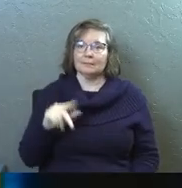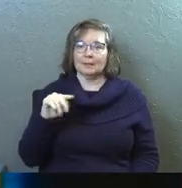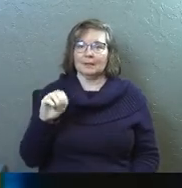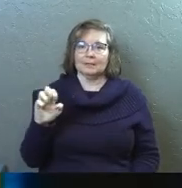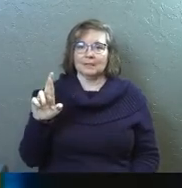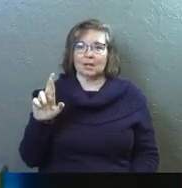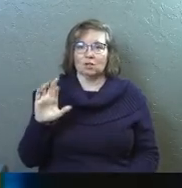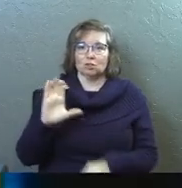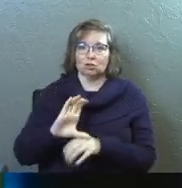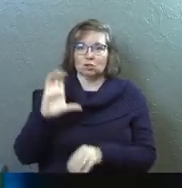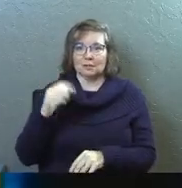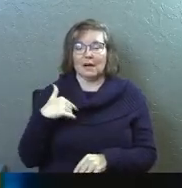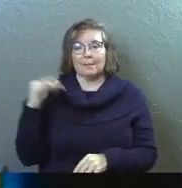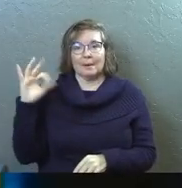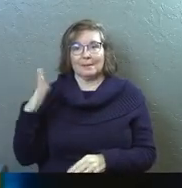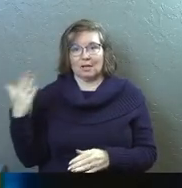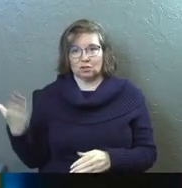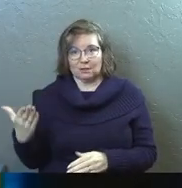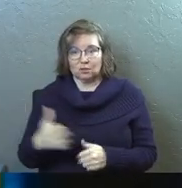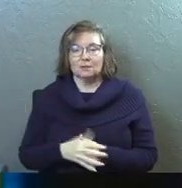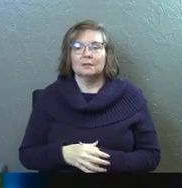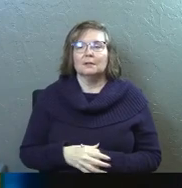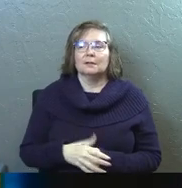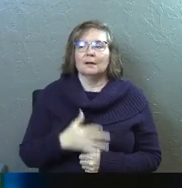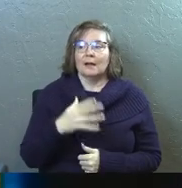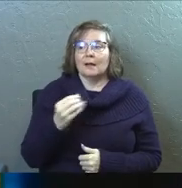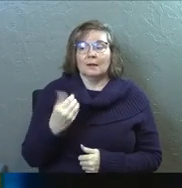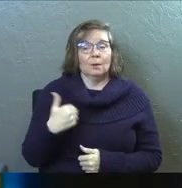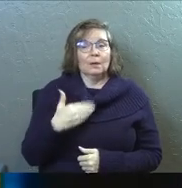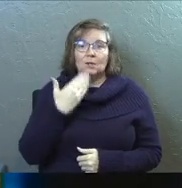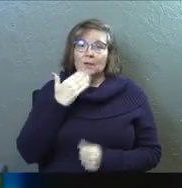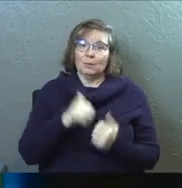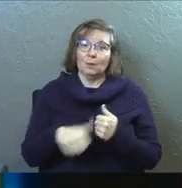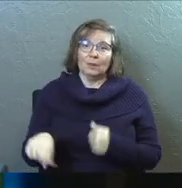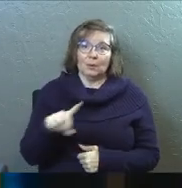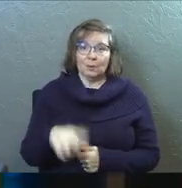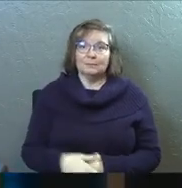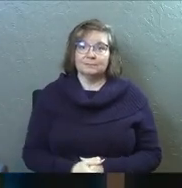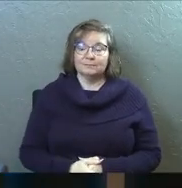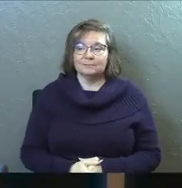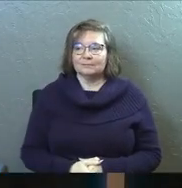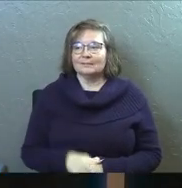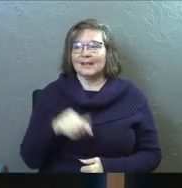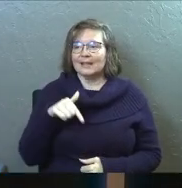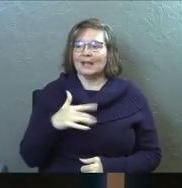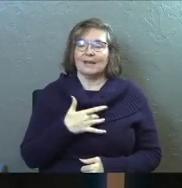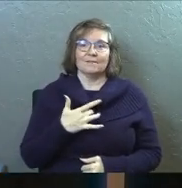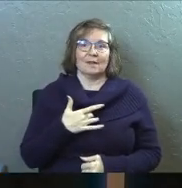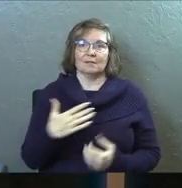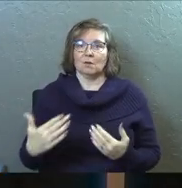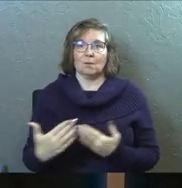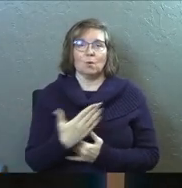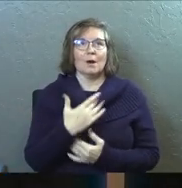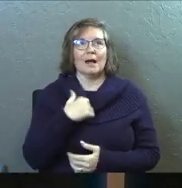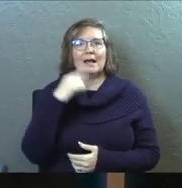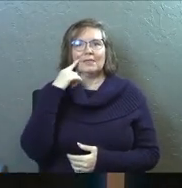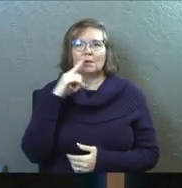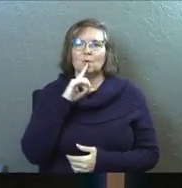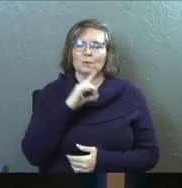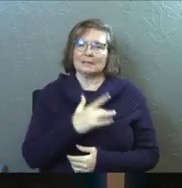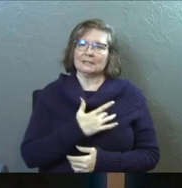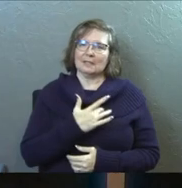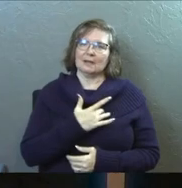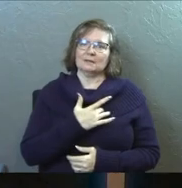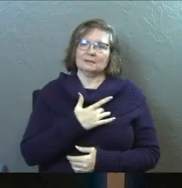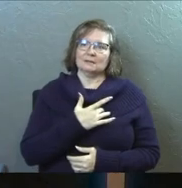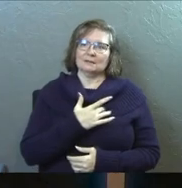Tanner Church, and I'm one of the pastors here. And man, it's good to be with y'all. I've just felt all morning, I think, this is a real